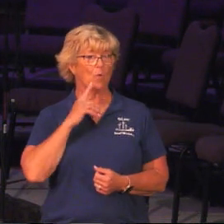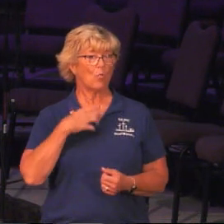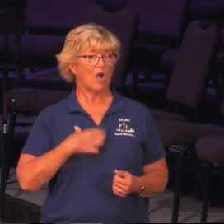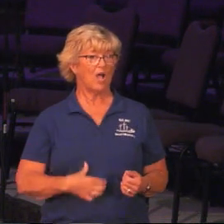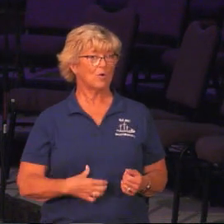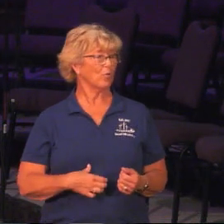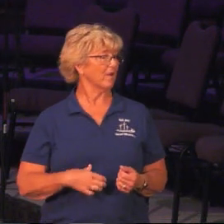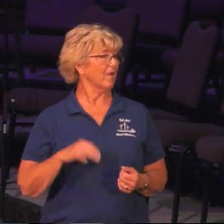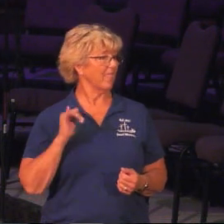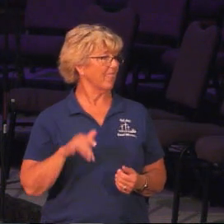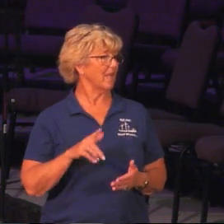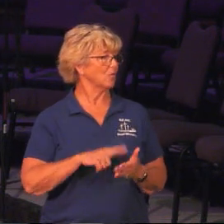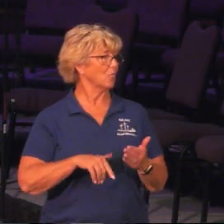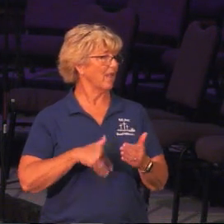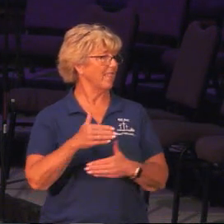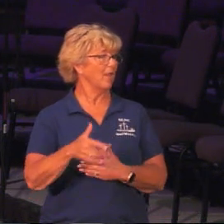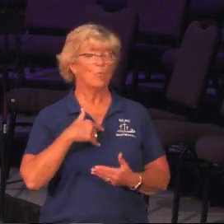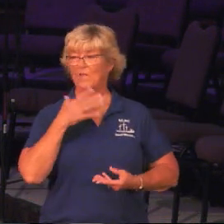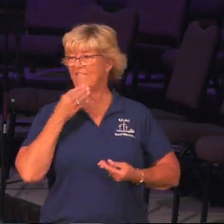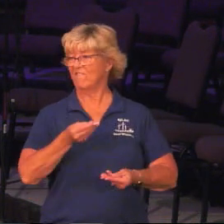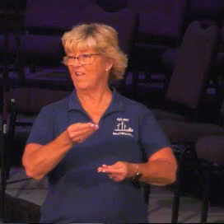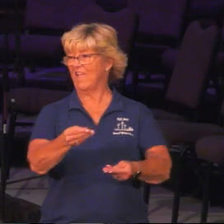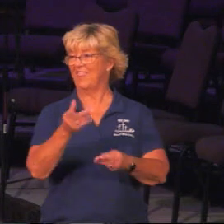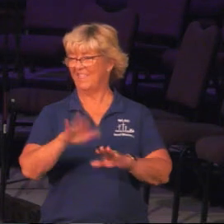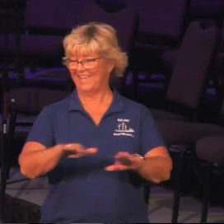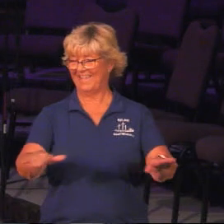because that's what we did next, is we fed them.